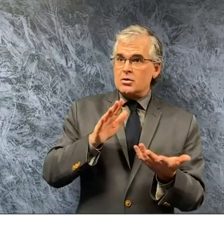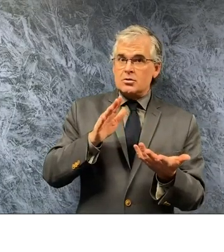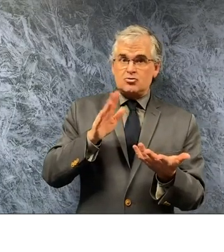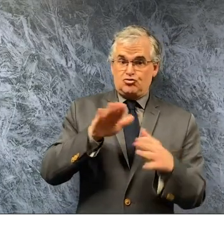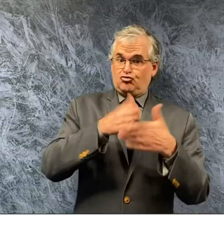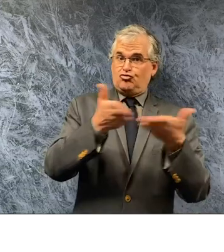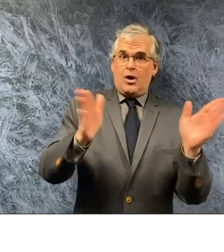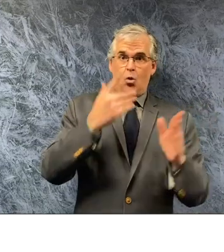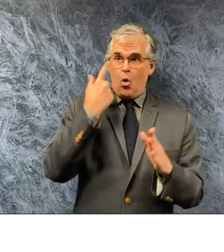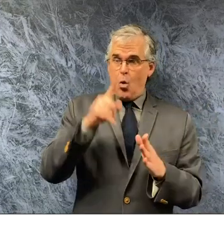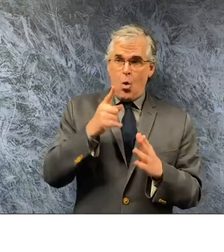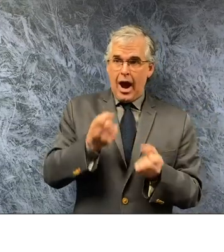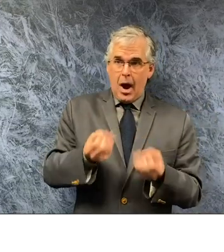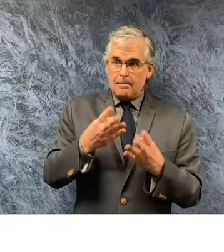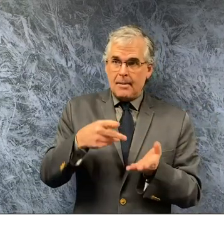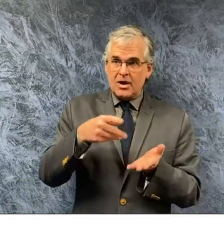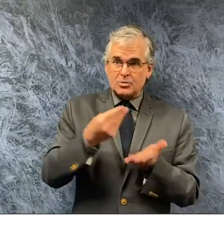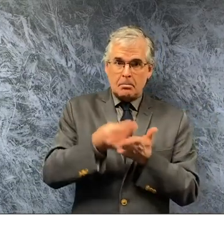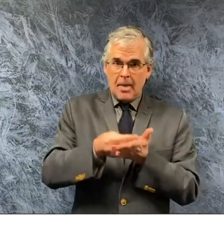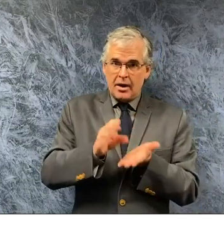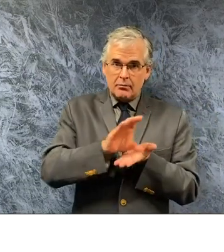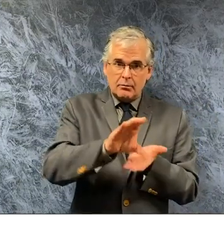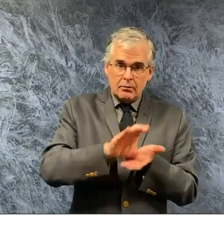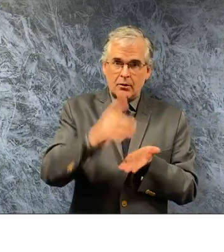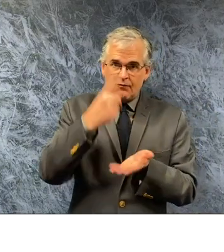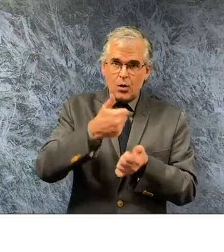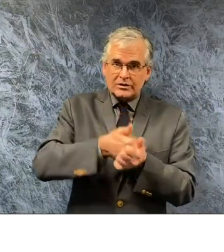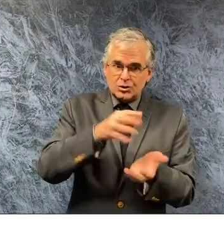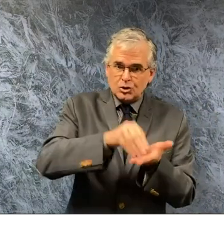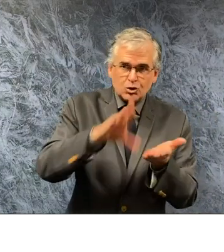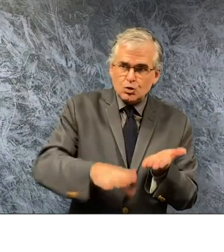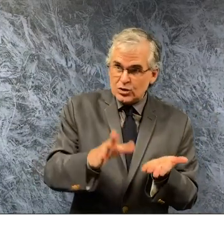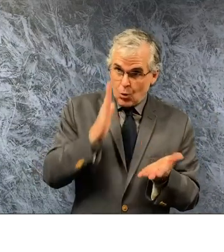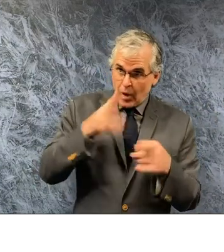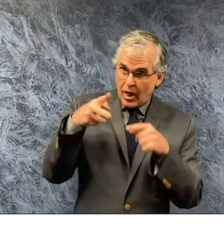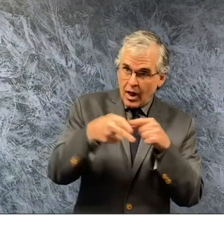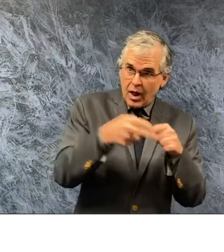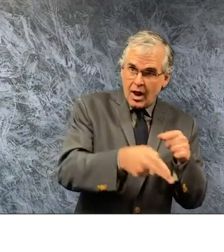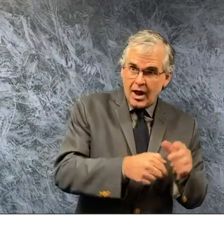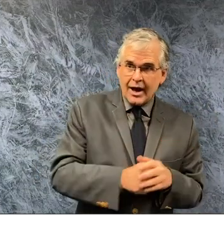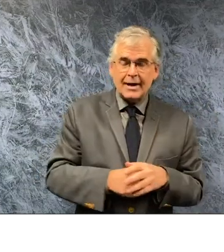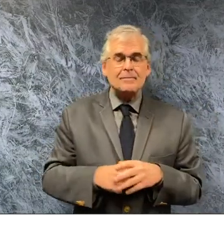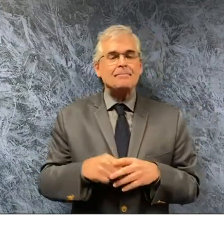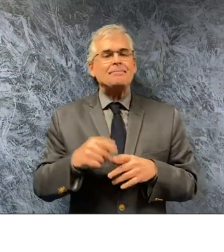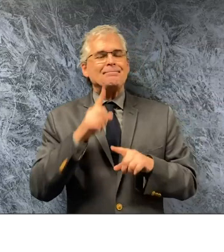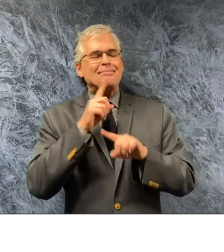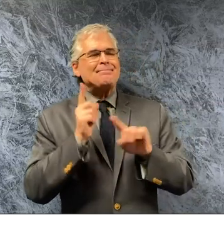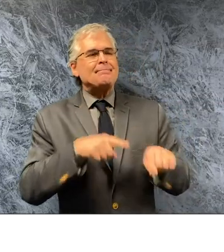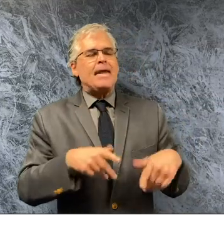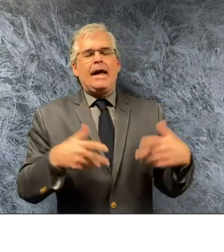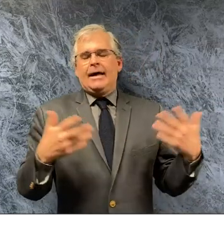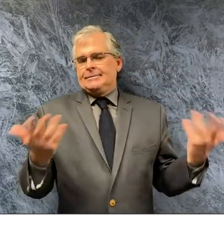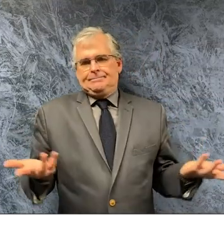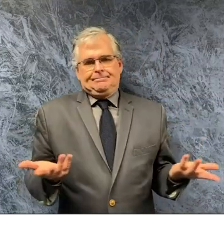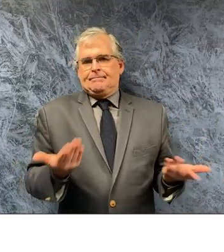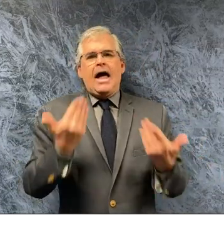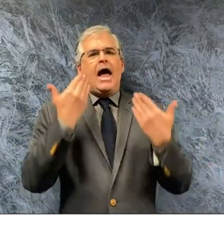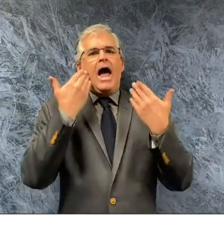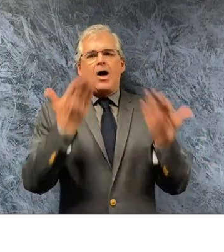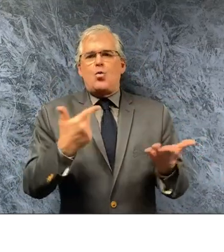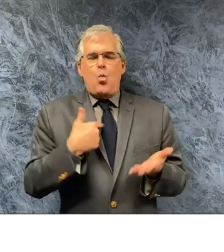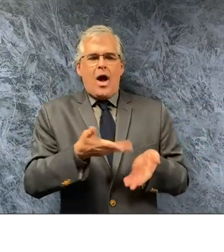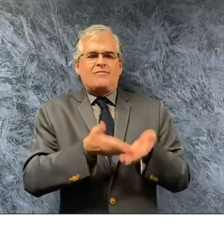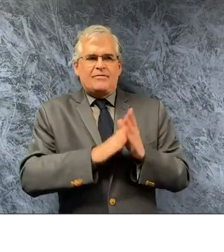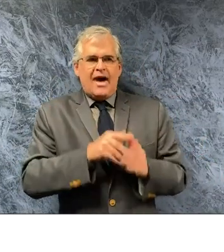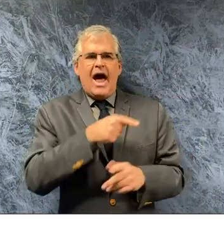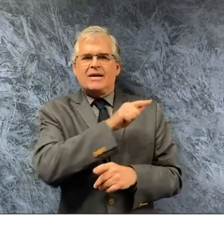make sure i don't know what we're going to end up with i asked them to look at everything i mean uh you